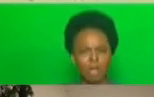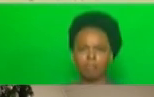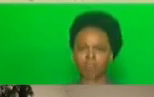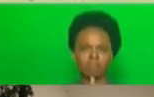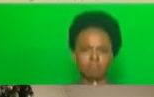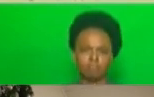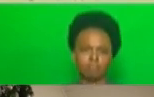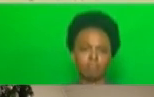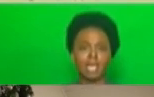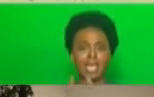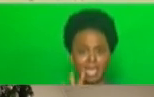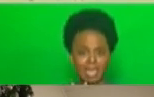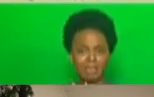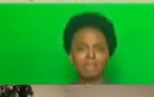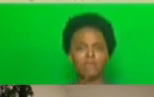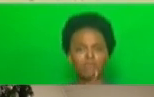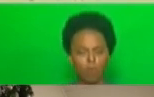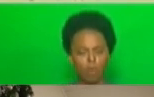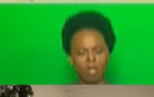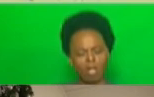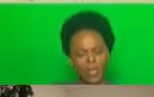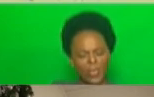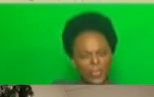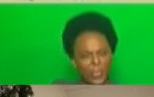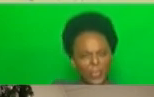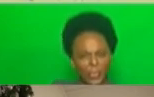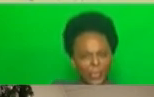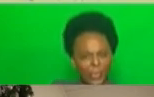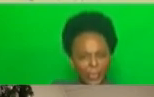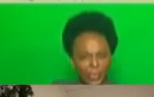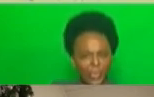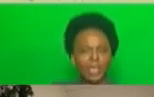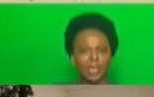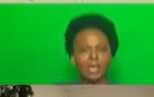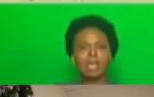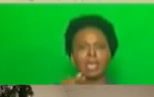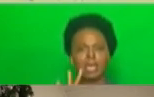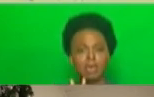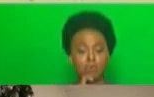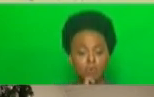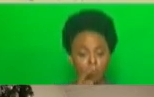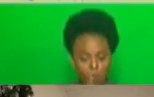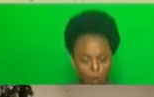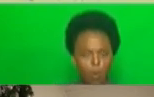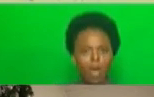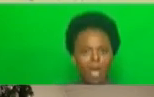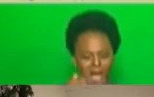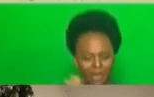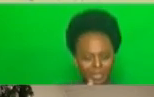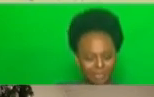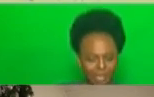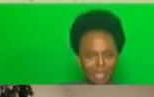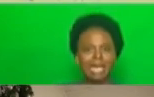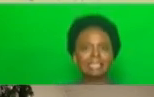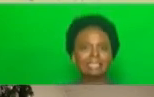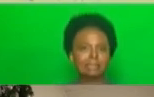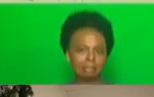Only pesticides and chemicals registered for household use may be sold.